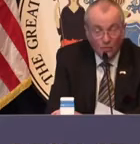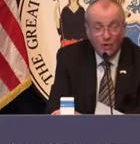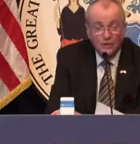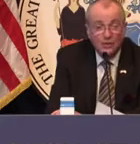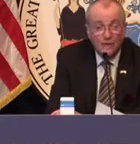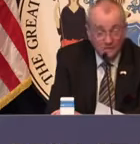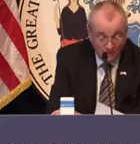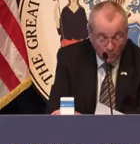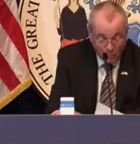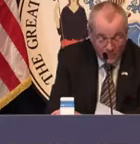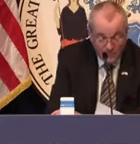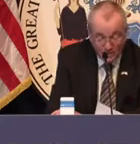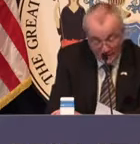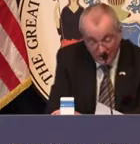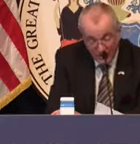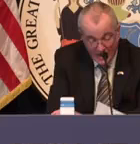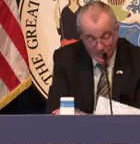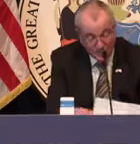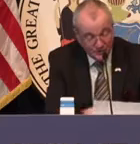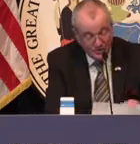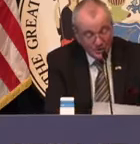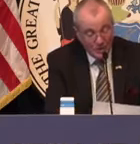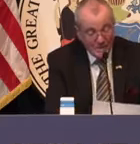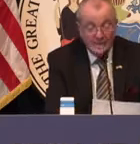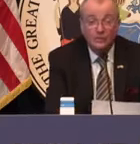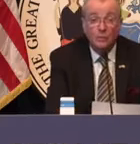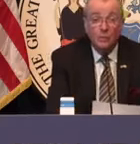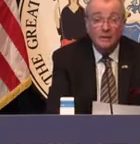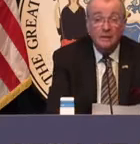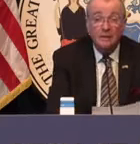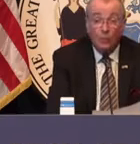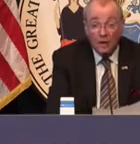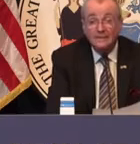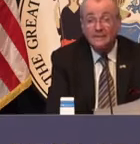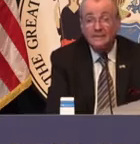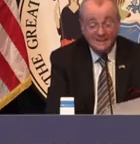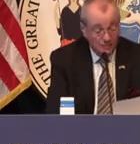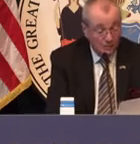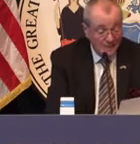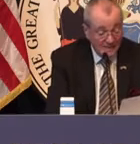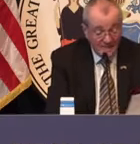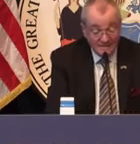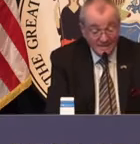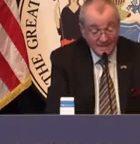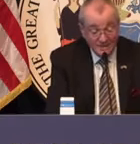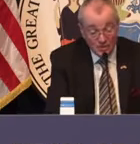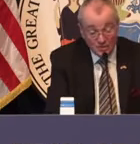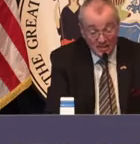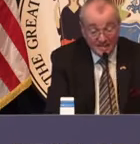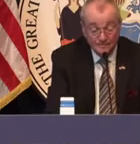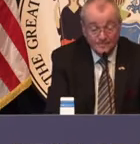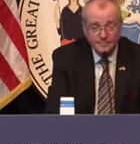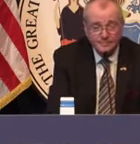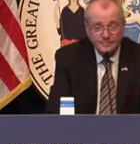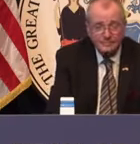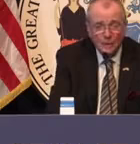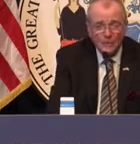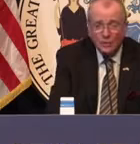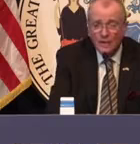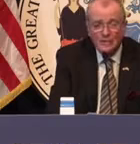but the overall trend of more people leaving our hospitals than going in is what we want and what we need to see.